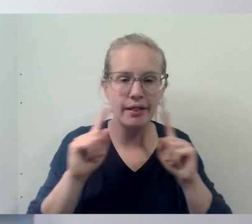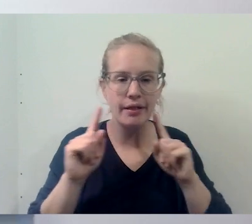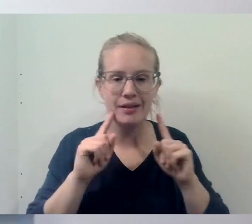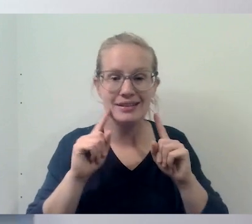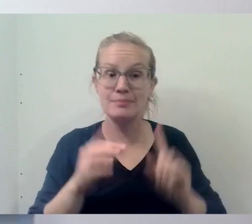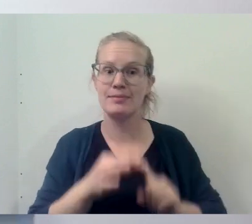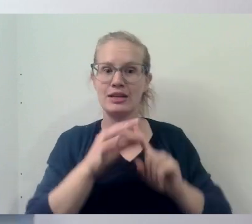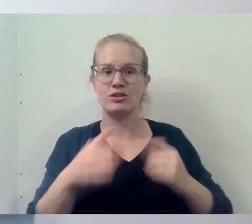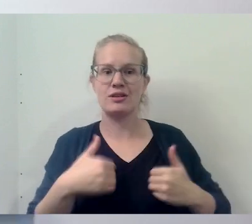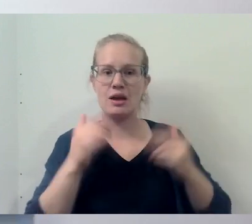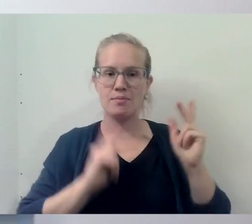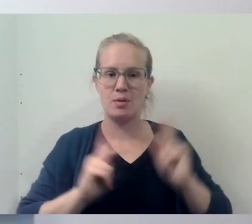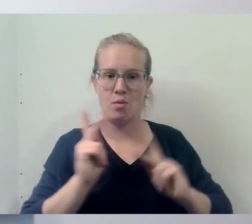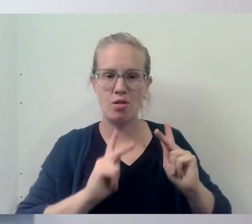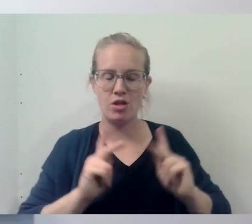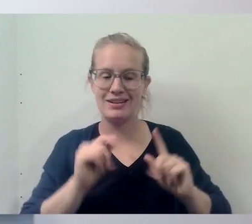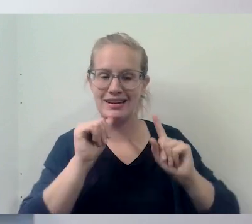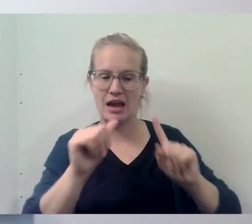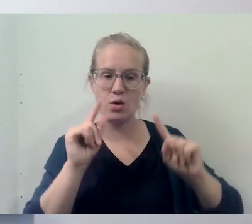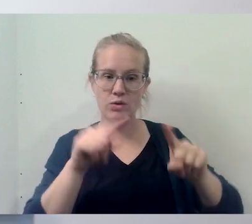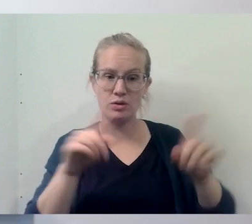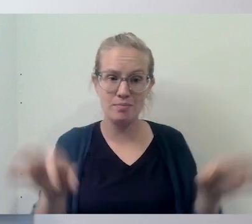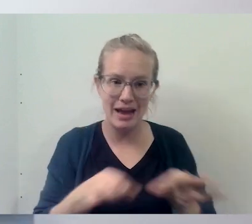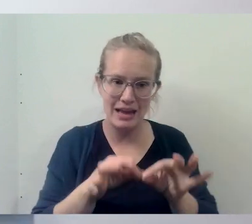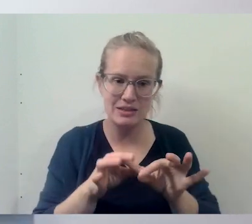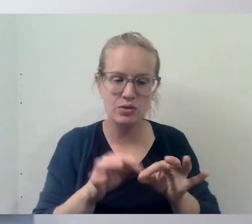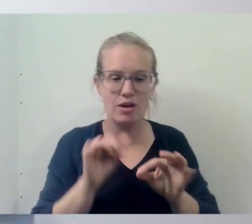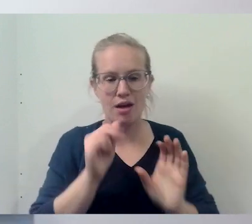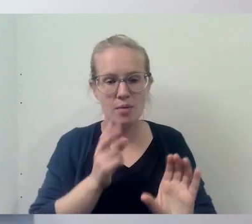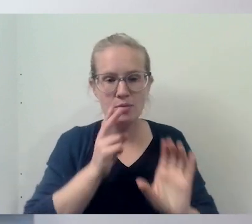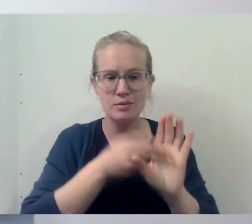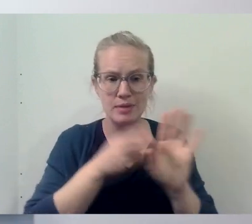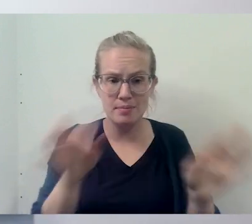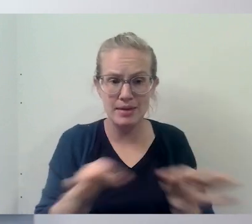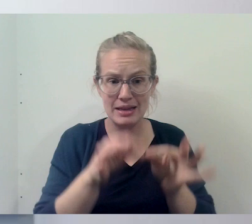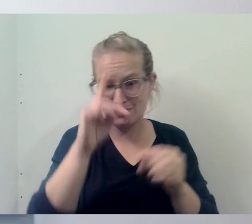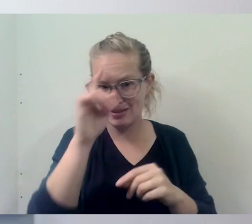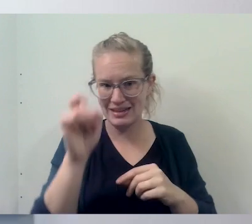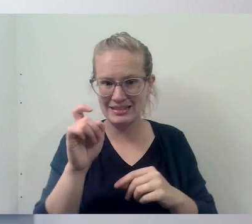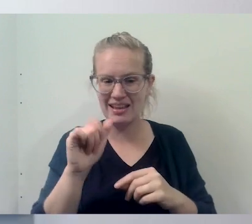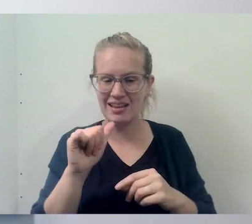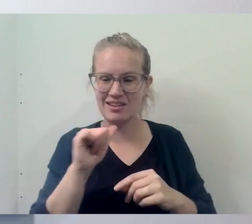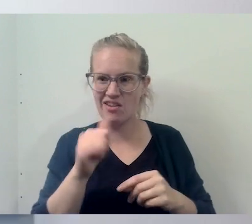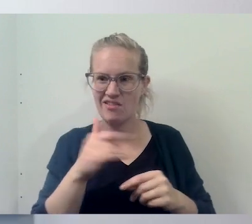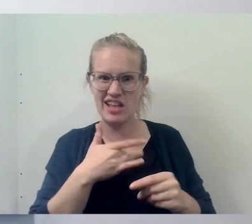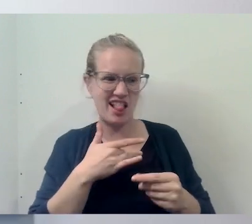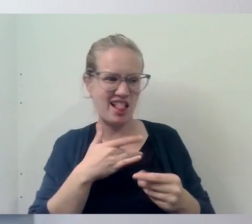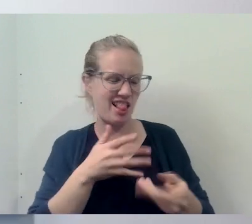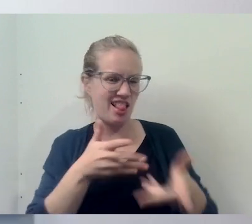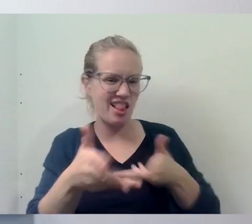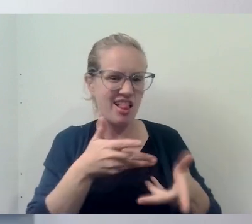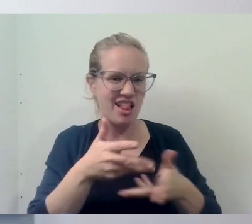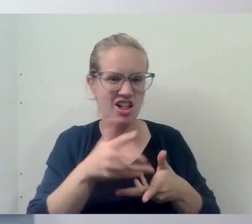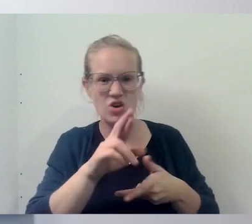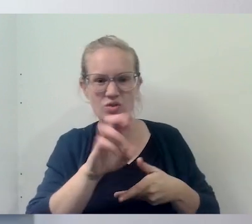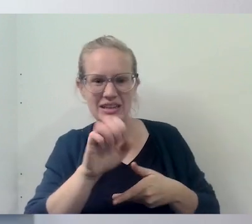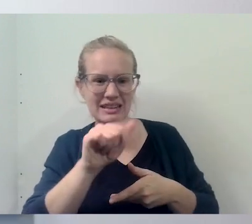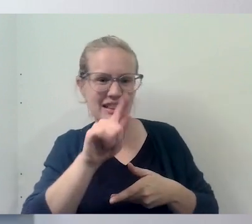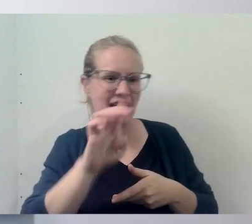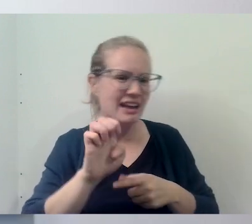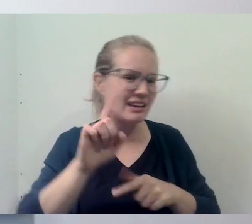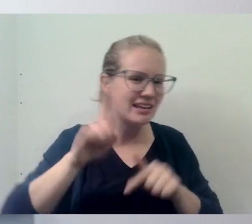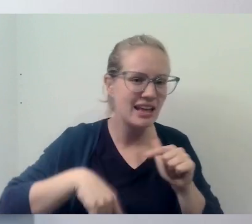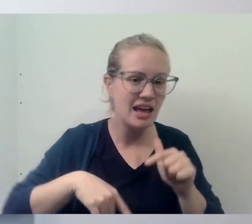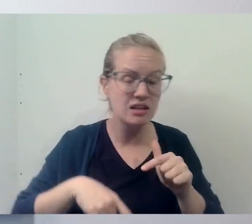especially young people, not attending mass or participating in that mass because they could not relate. So it's a question of us to